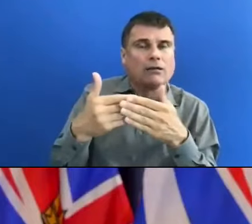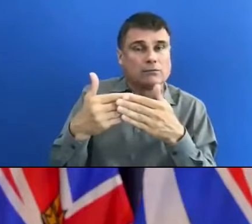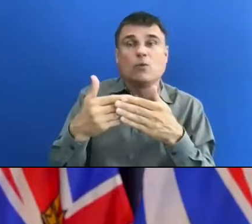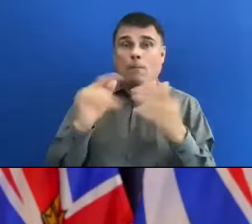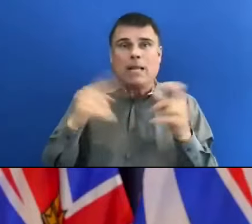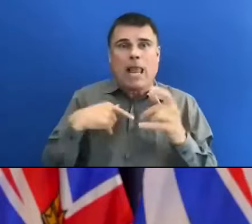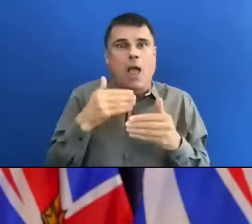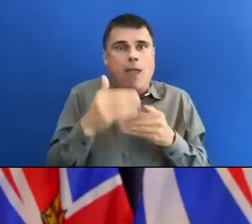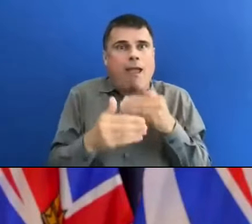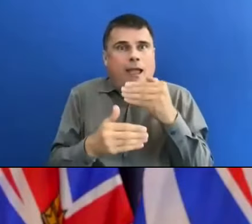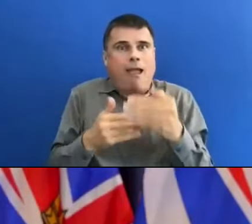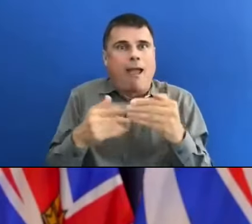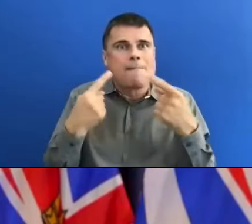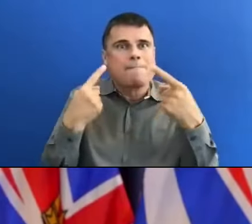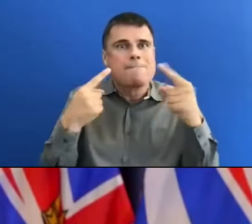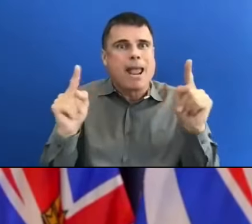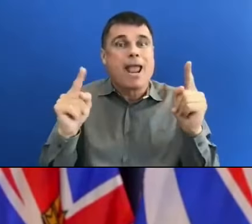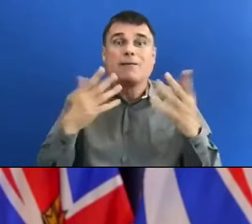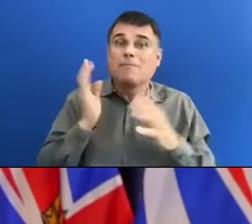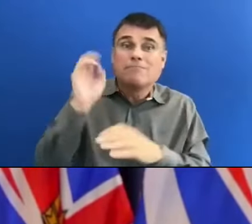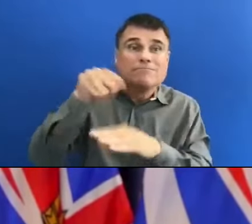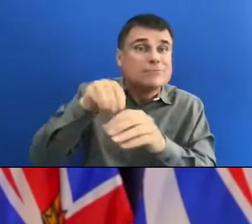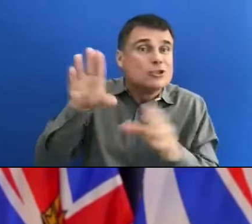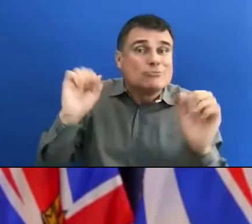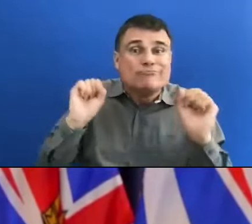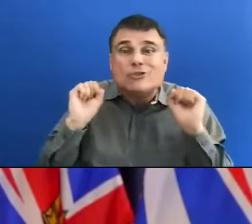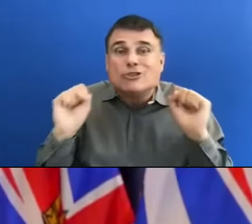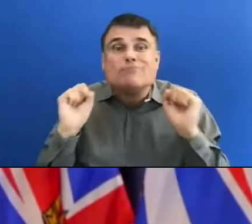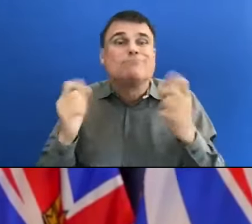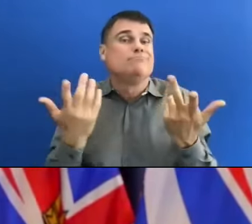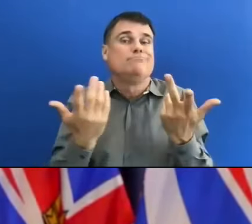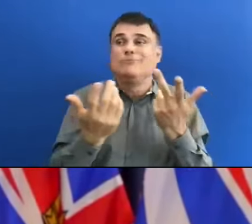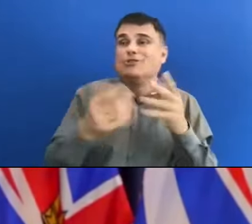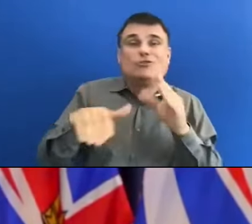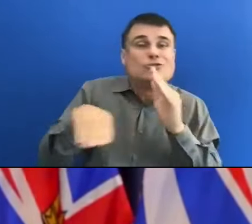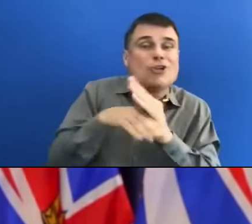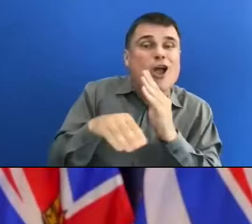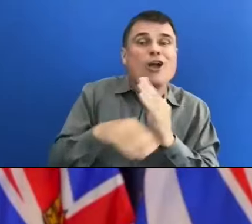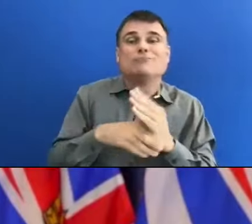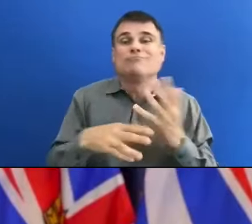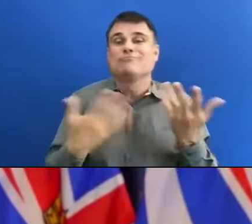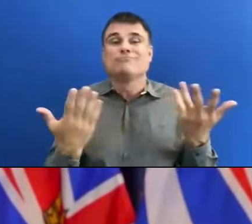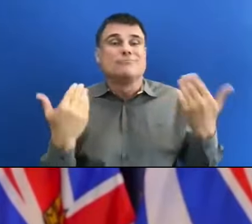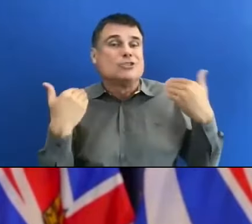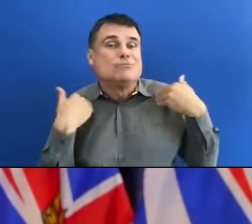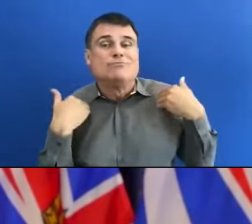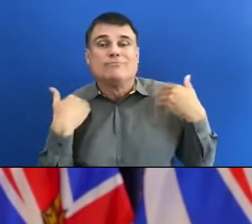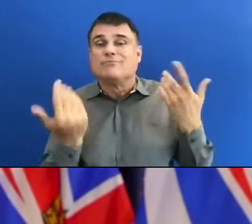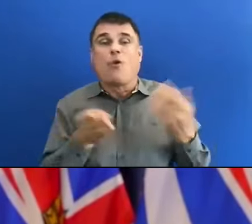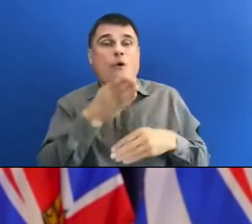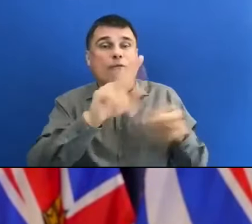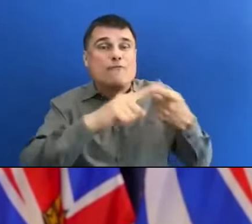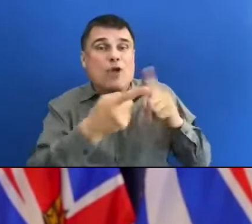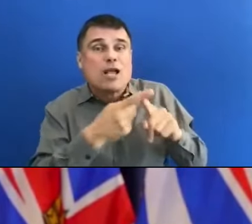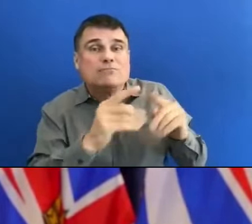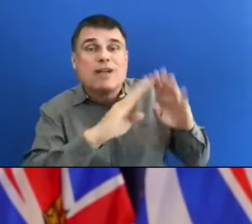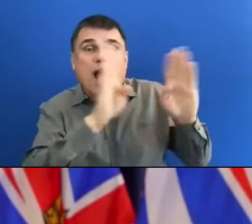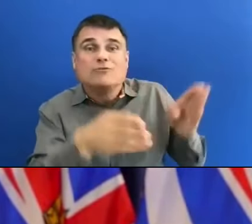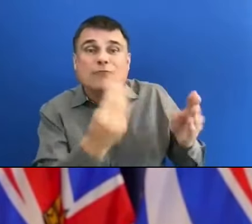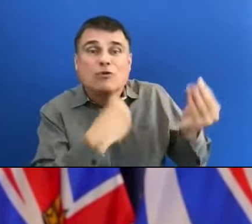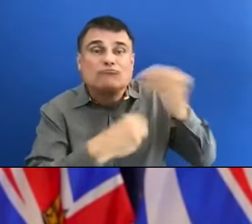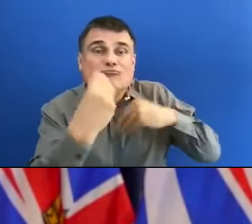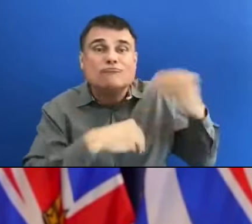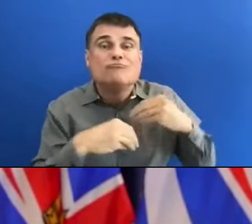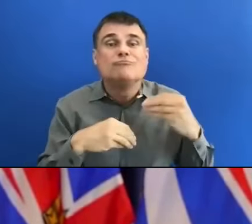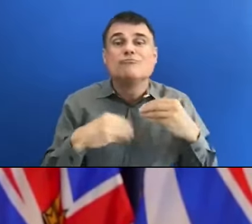at the soccer game, in the arena, in the gymnasium. We can go to a friend's place for dinner. We can plan that wedding. We can